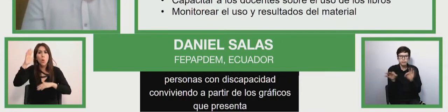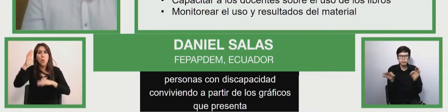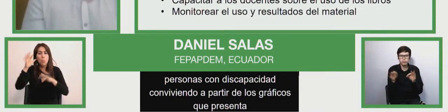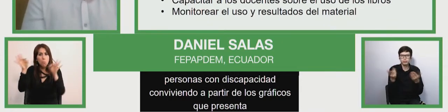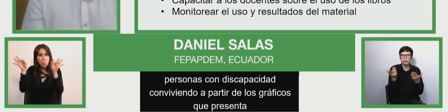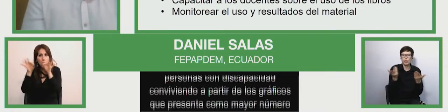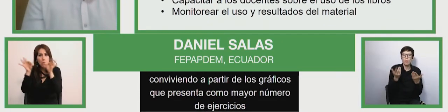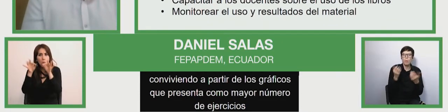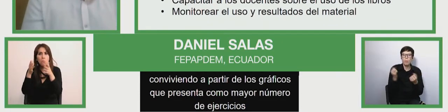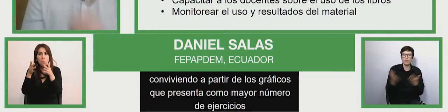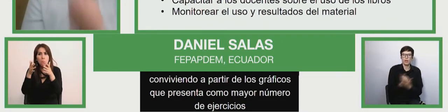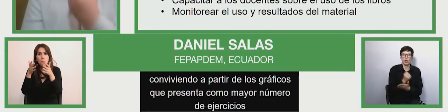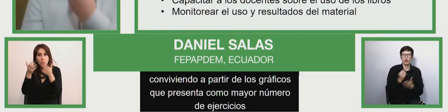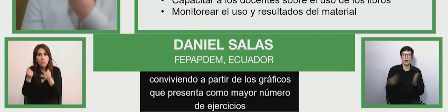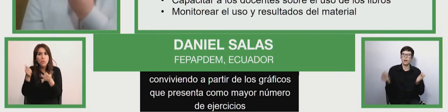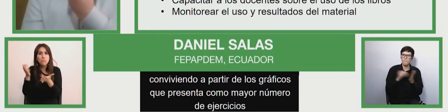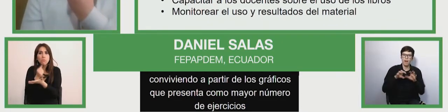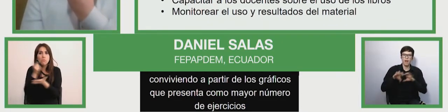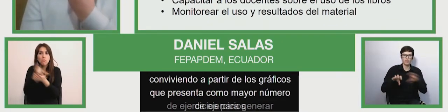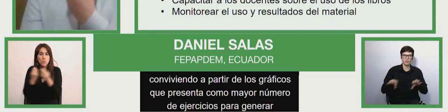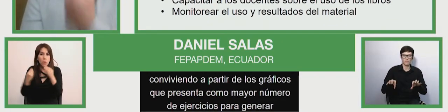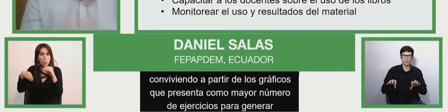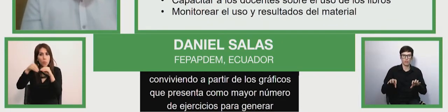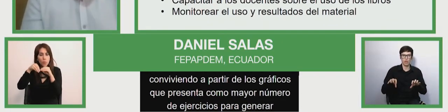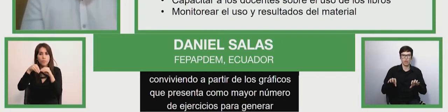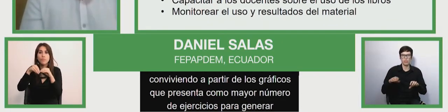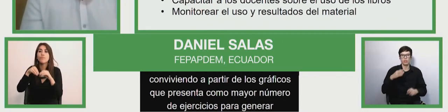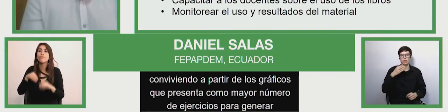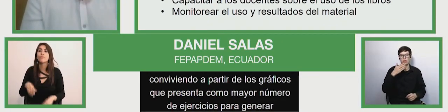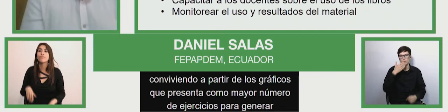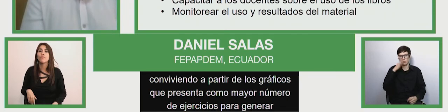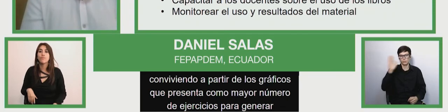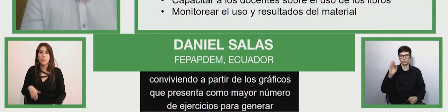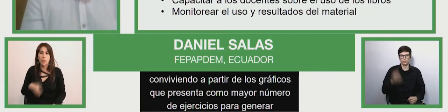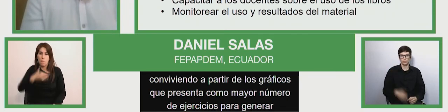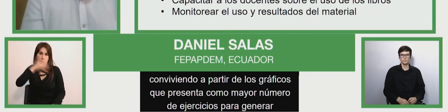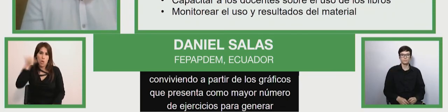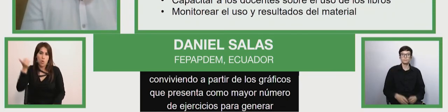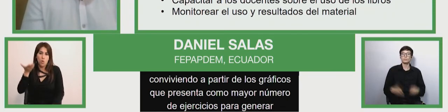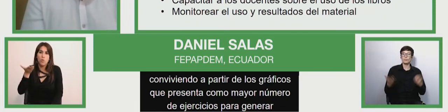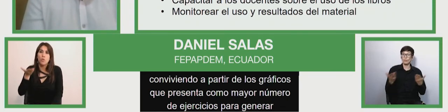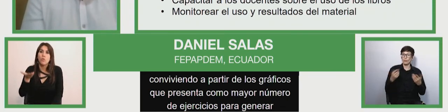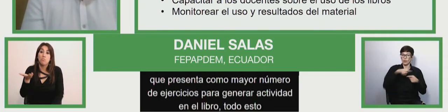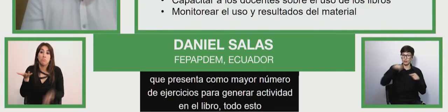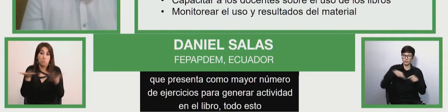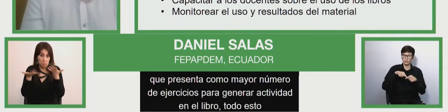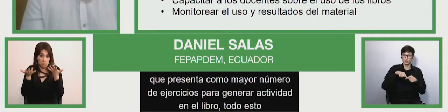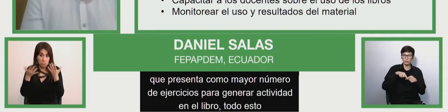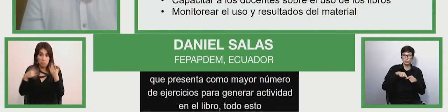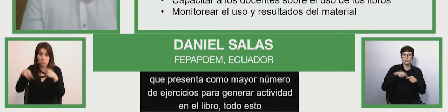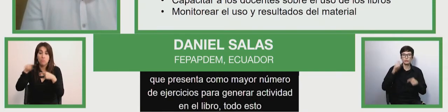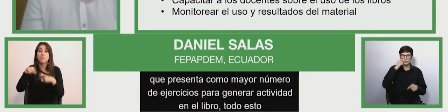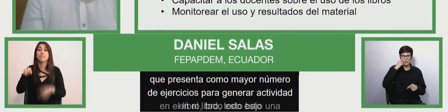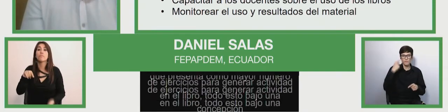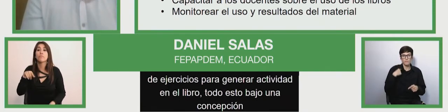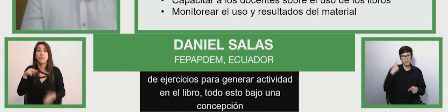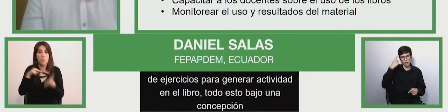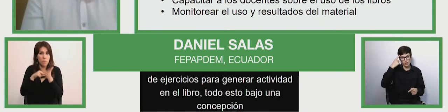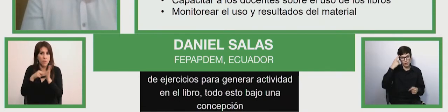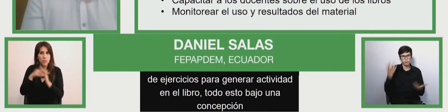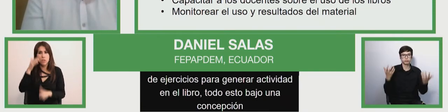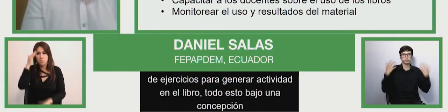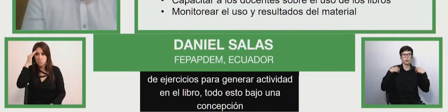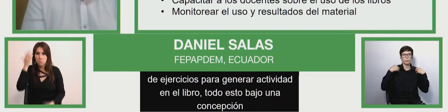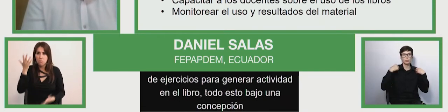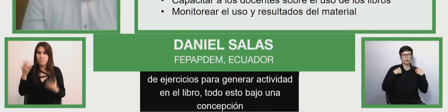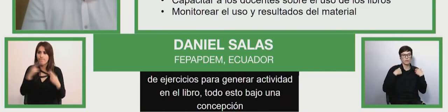descend more activities has been here all this under a conception a clear conception which is how